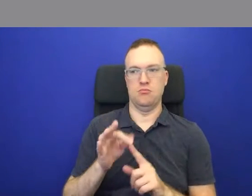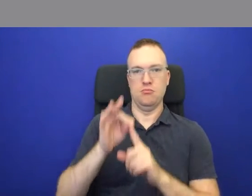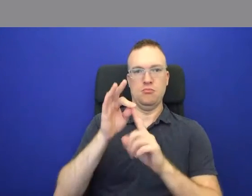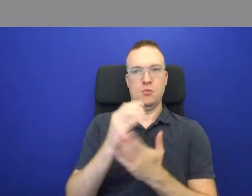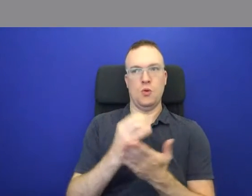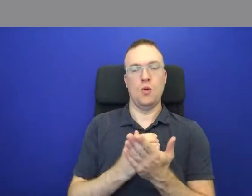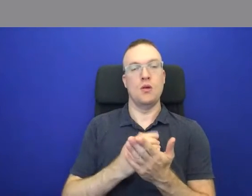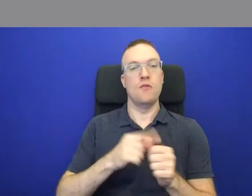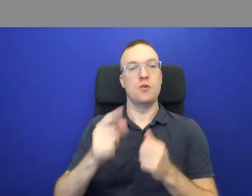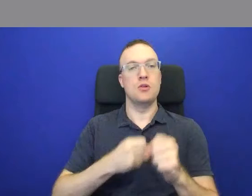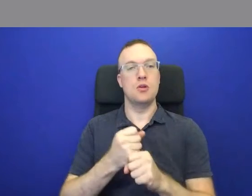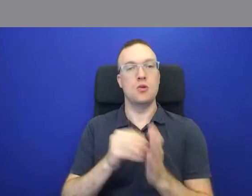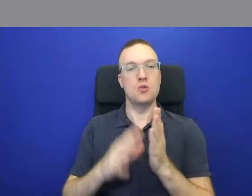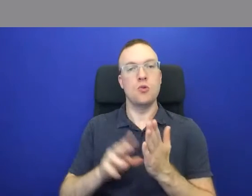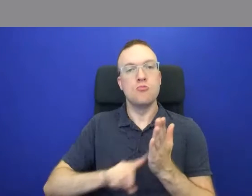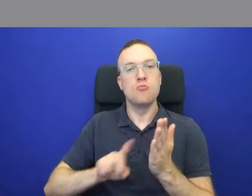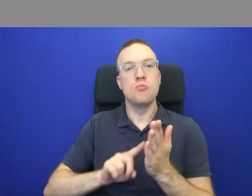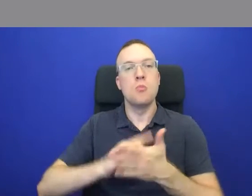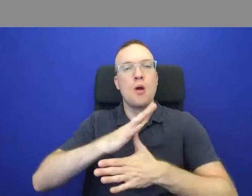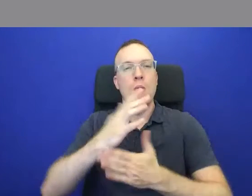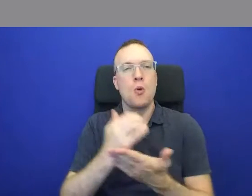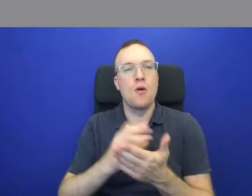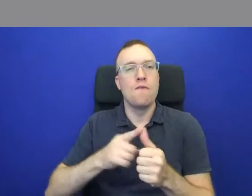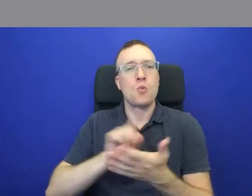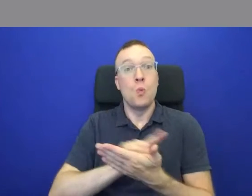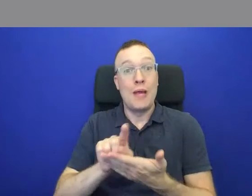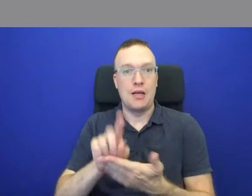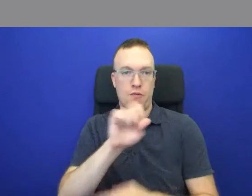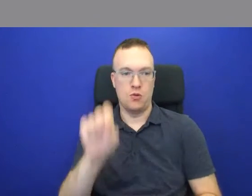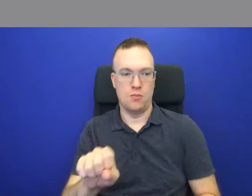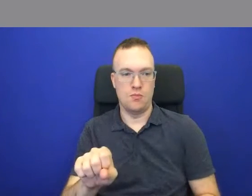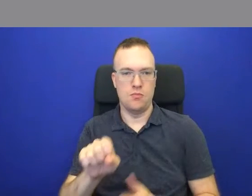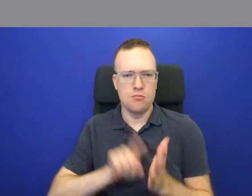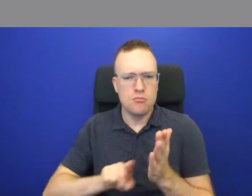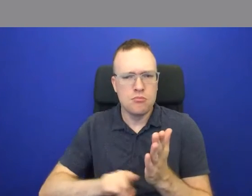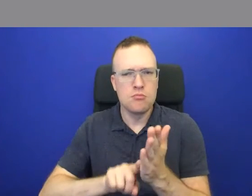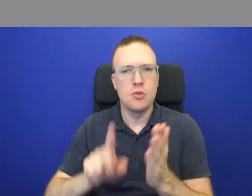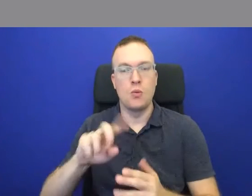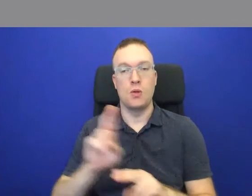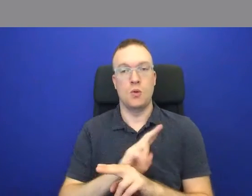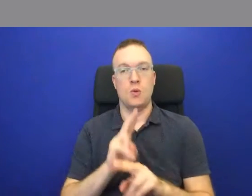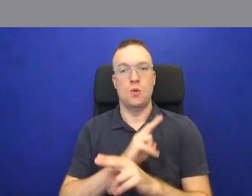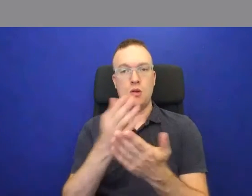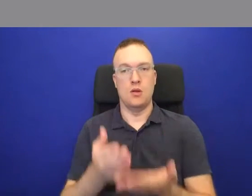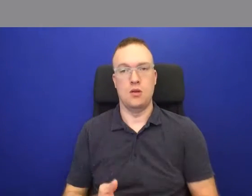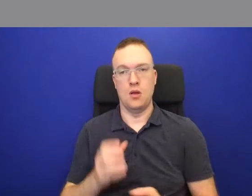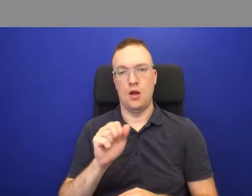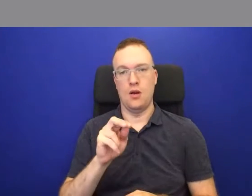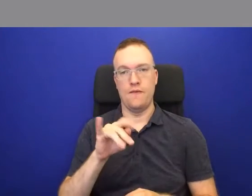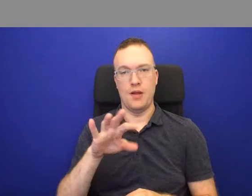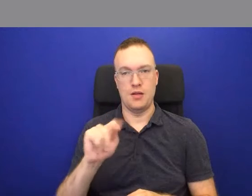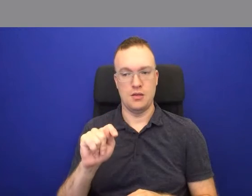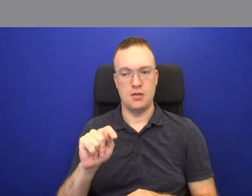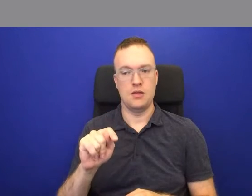primary sources in the first week of term. We use artifacts that are drawn from the